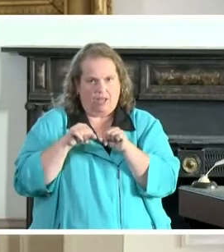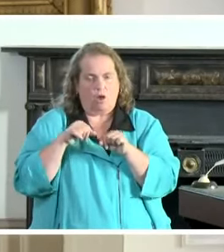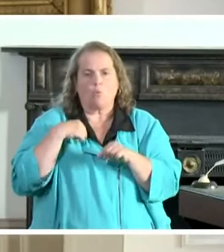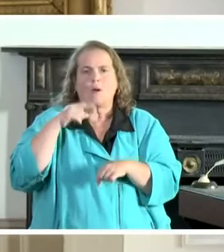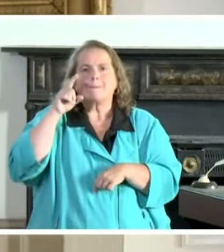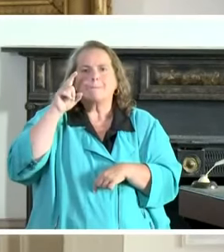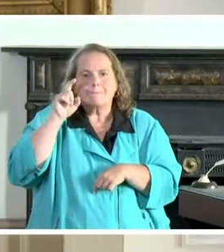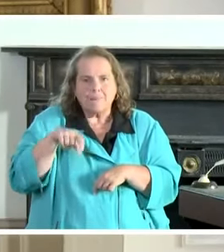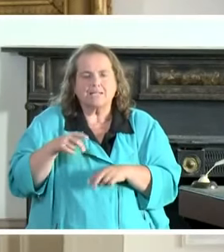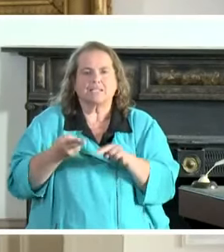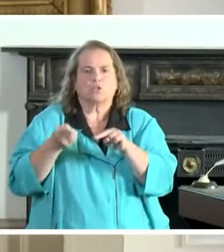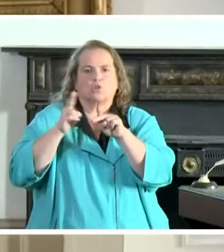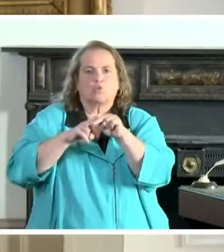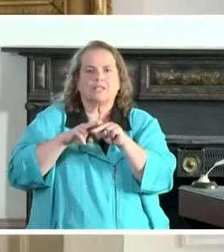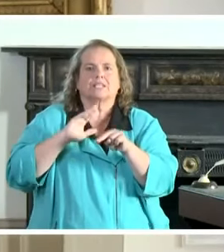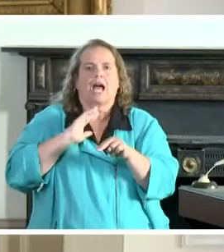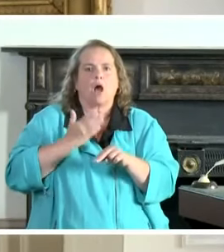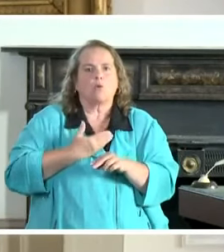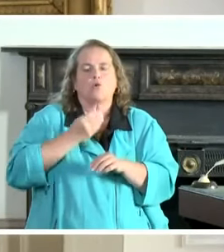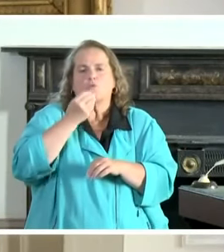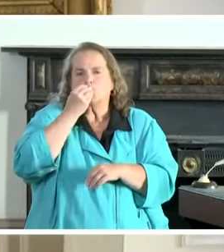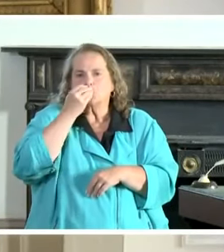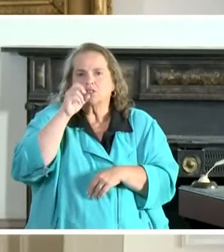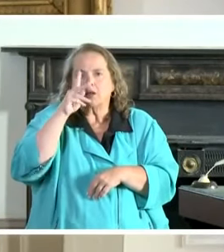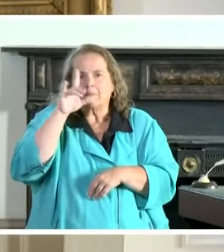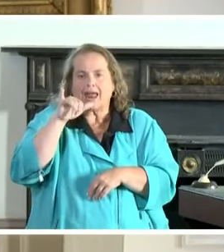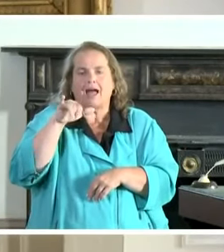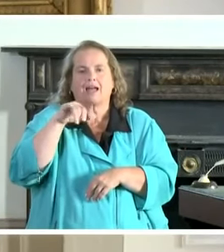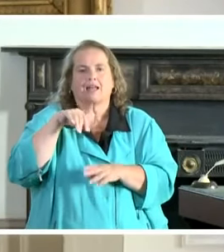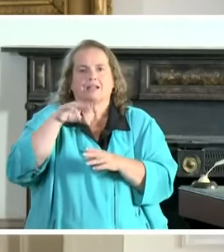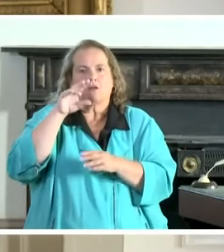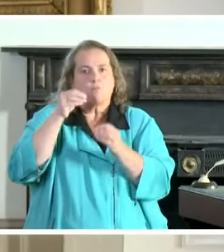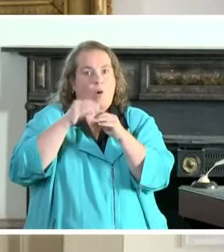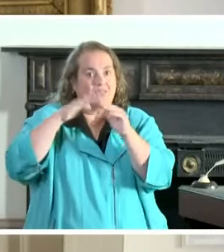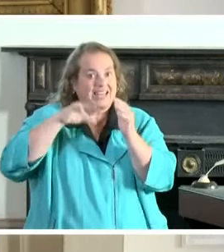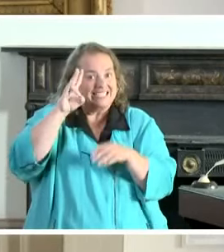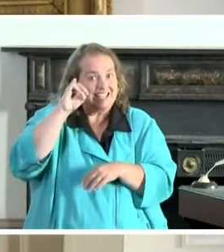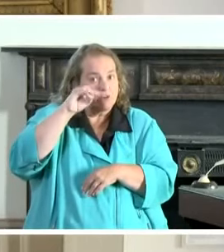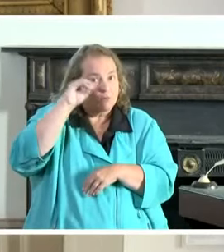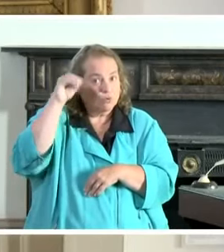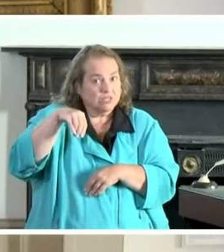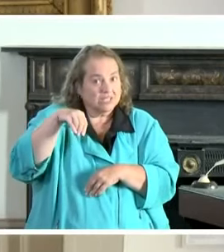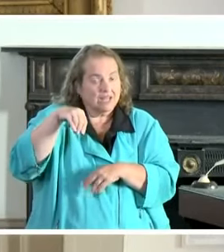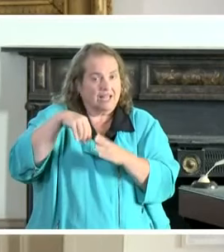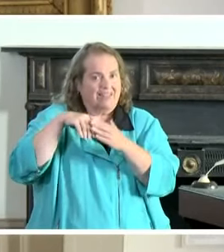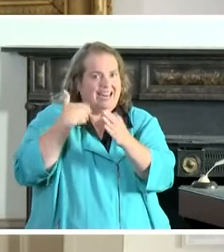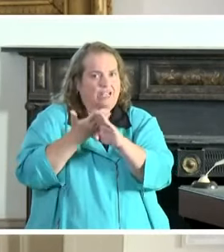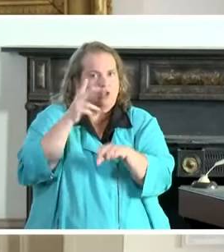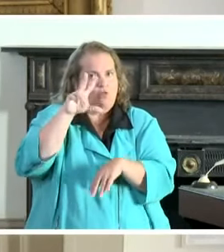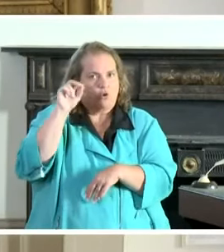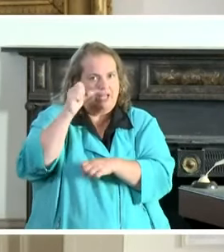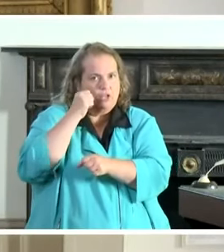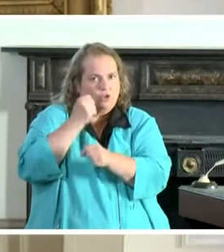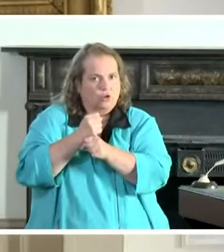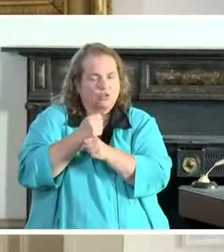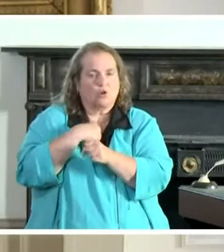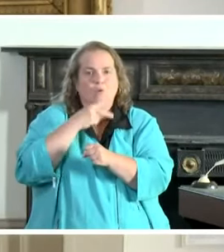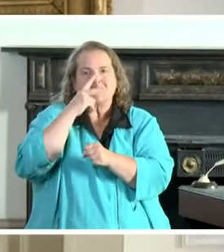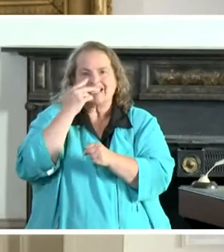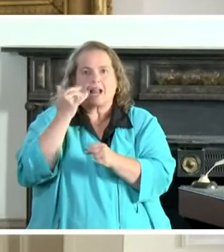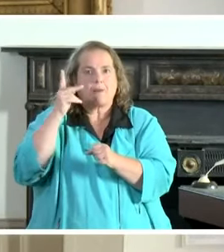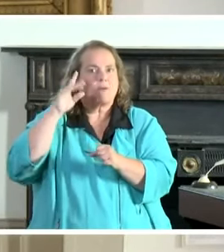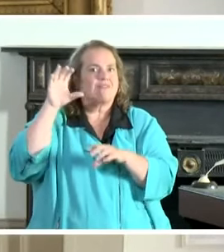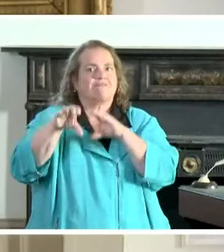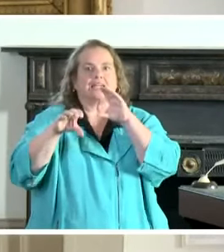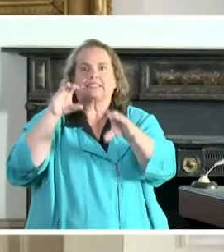food supply 70% over the next 30 years to feed our growing world population, we are seeing investment and focus like never